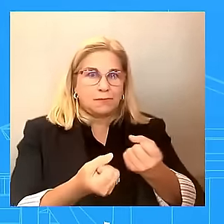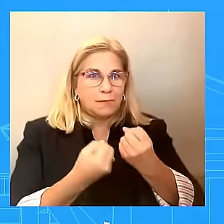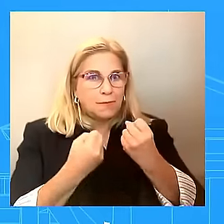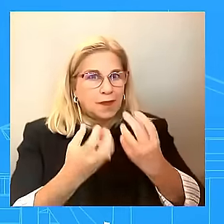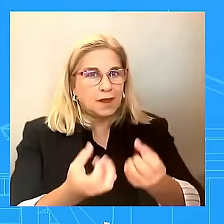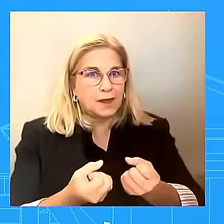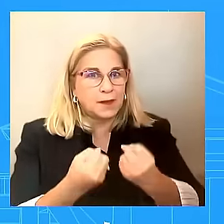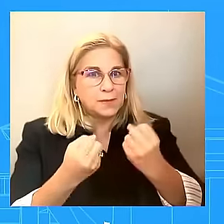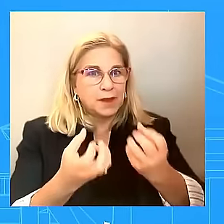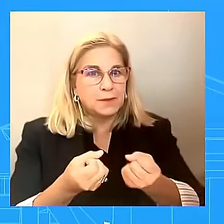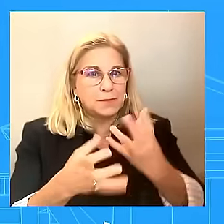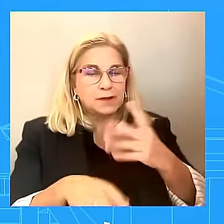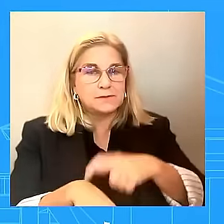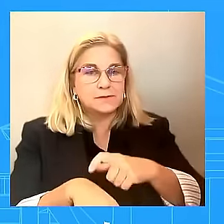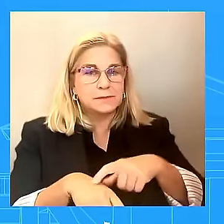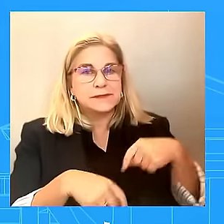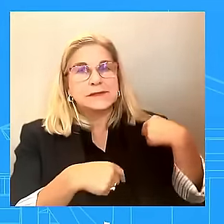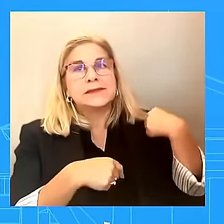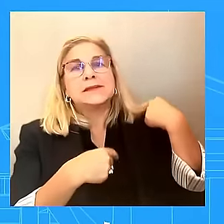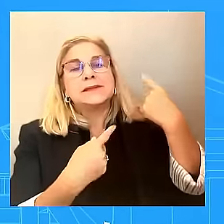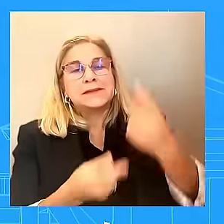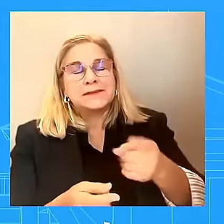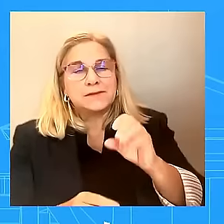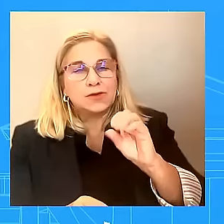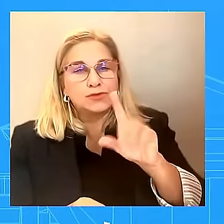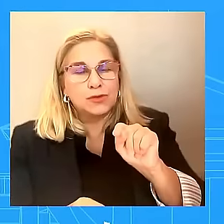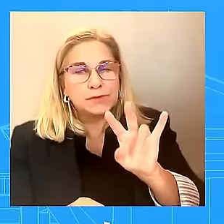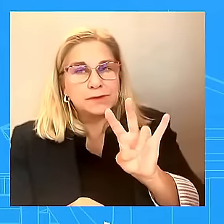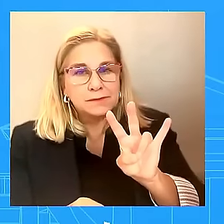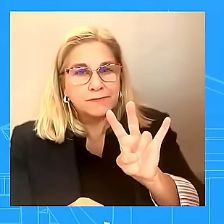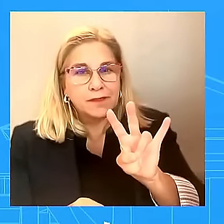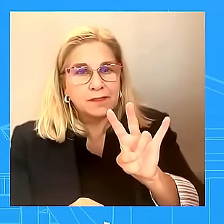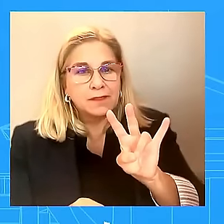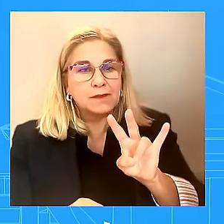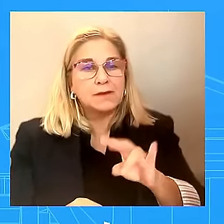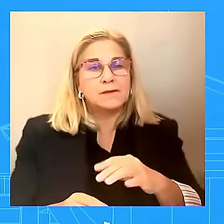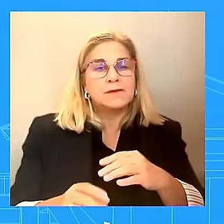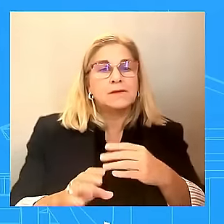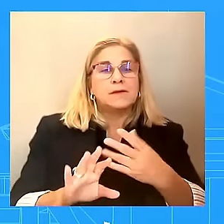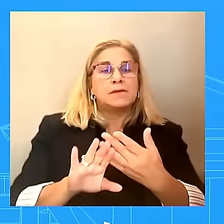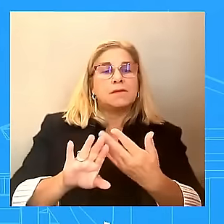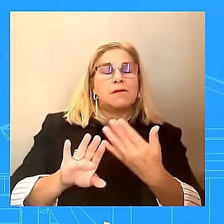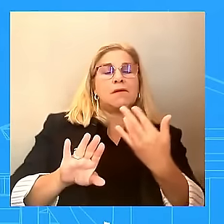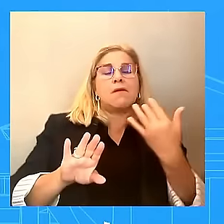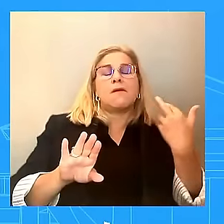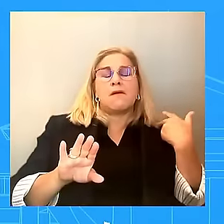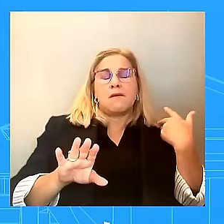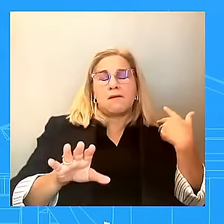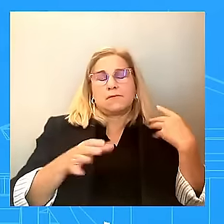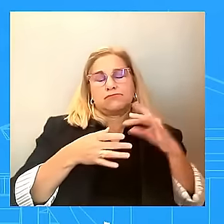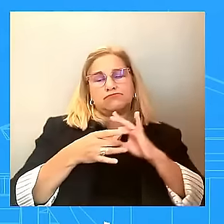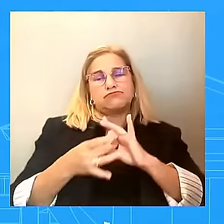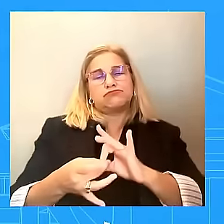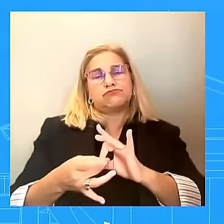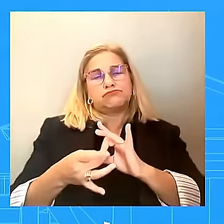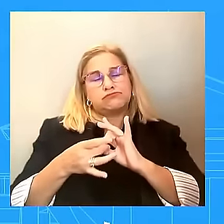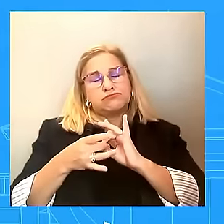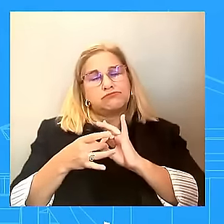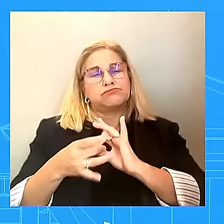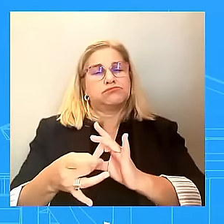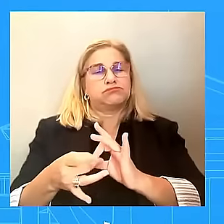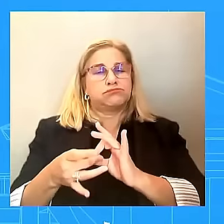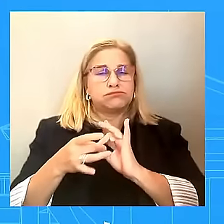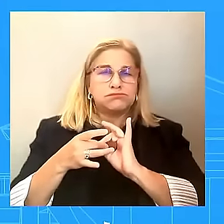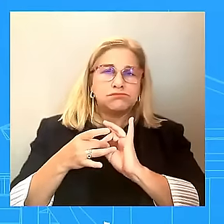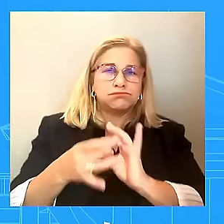-long relationship. And so they know each other very well. And when they have discussions, they are very honest and frank. I